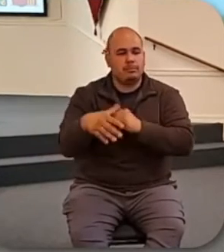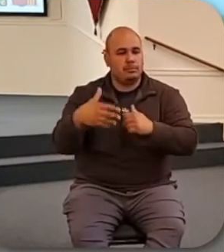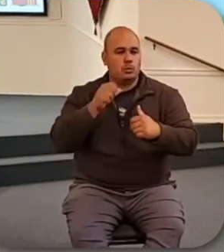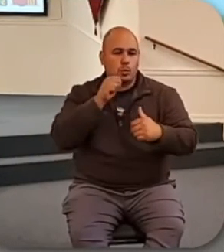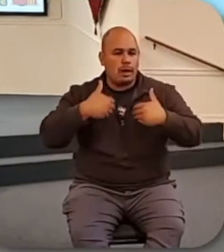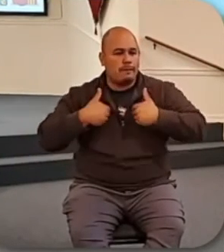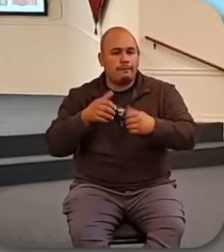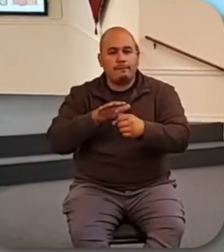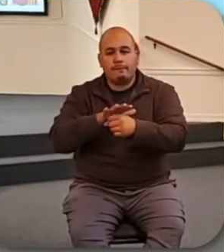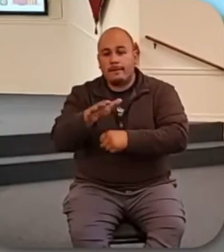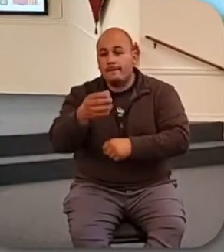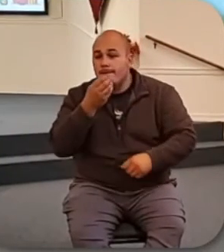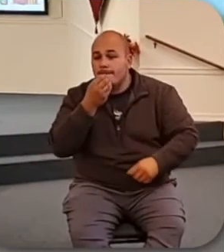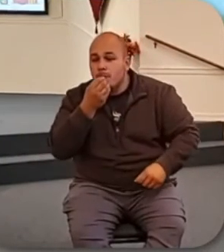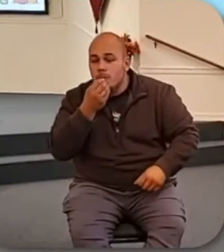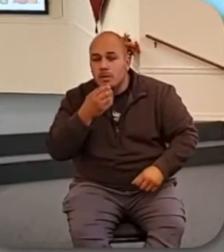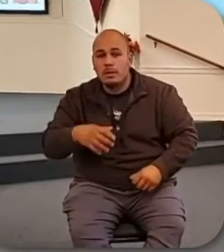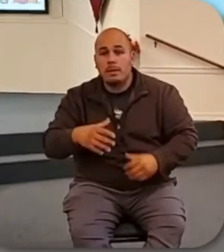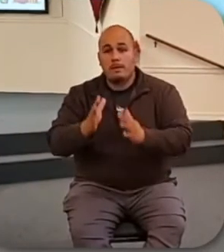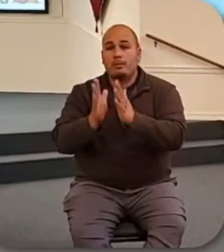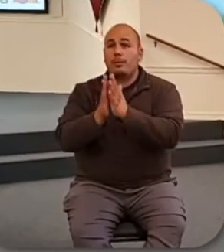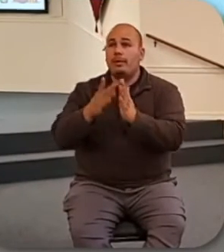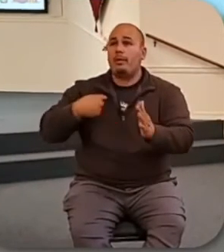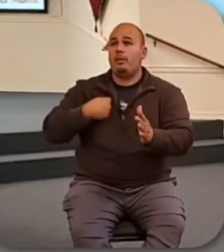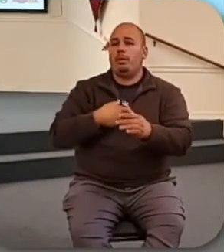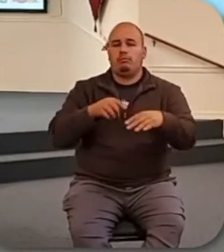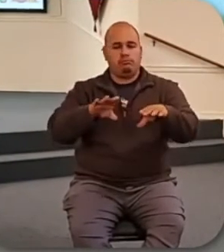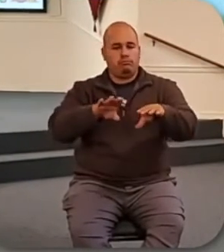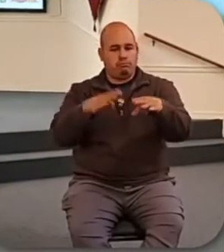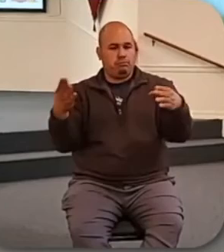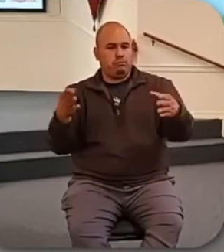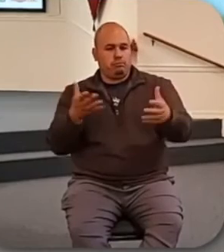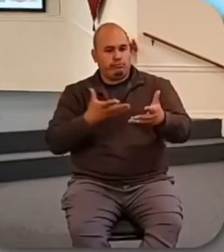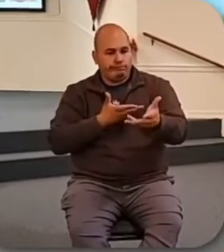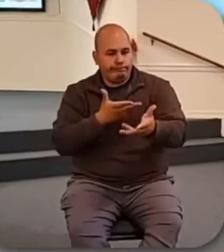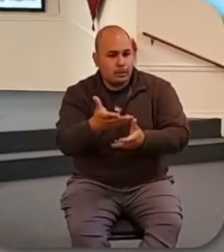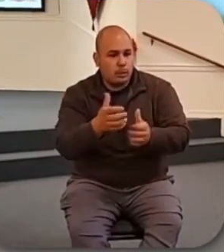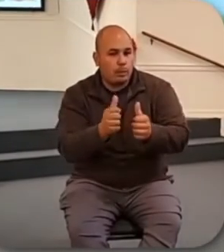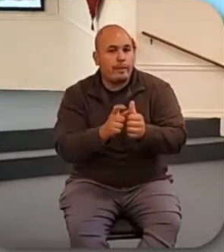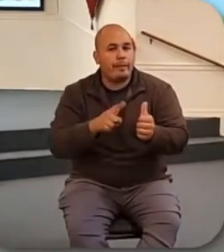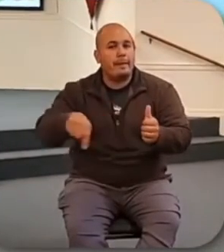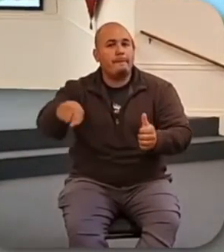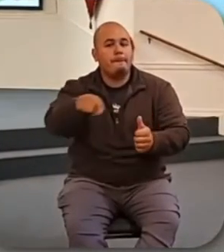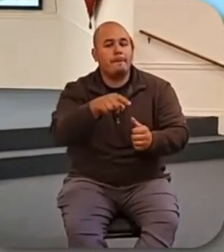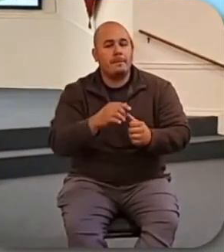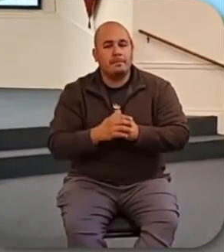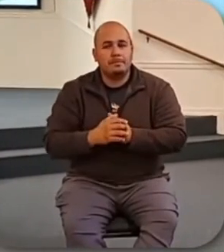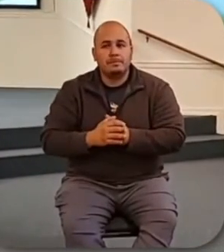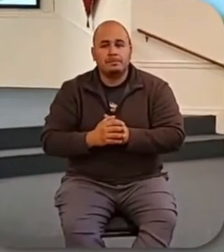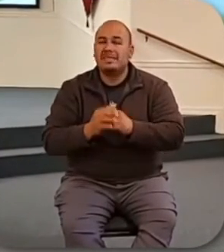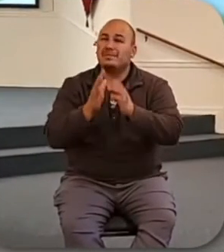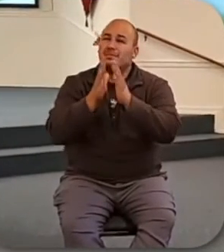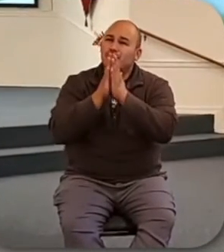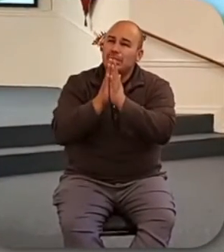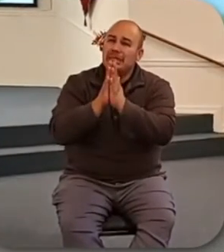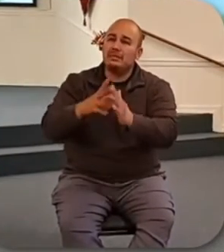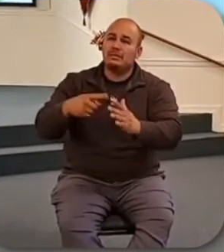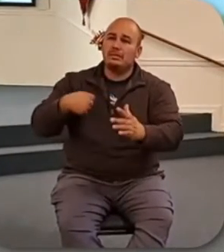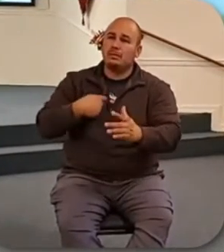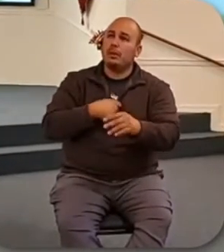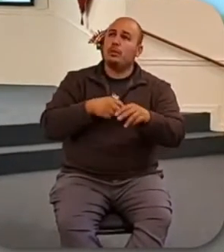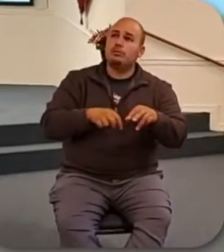Lord that you would give us hearts that are sensitive to them. Lord teach us to so fix our eyes on you and so